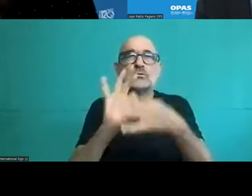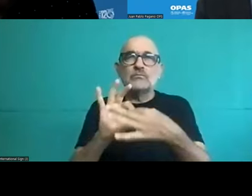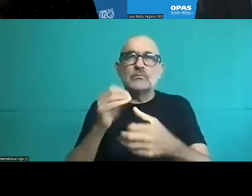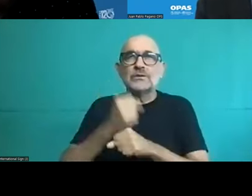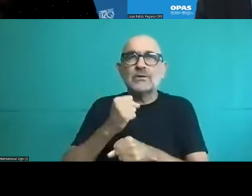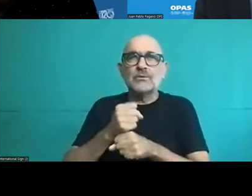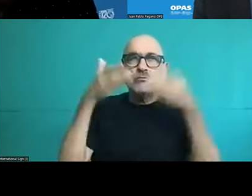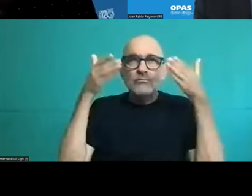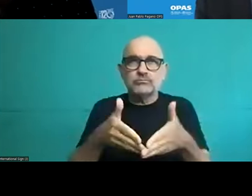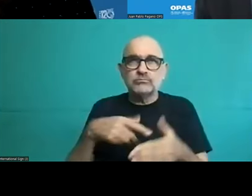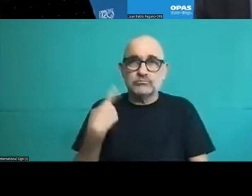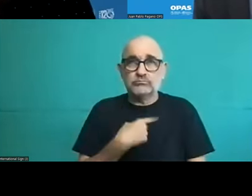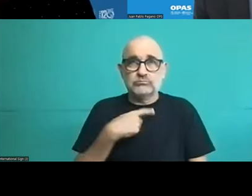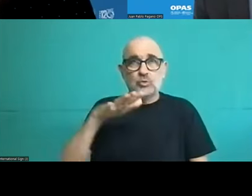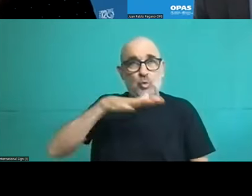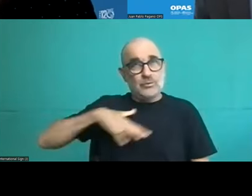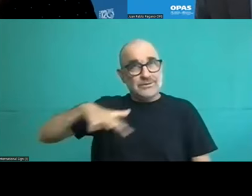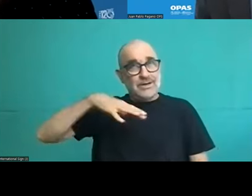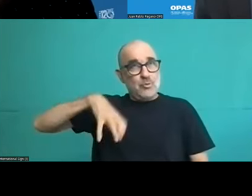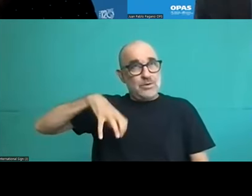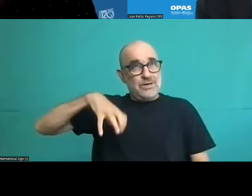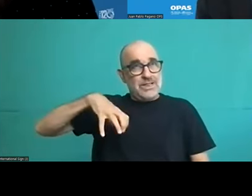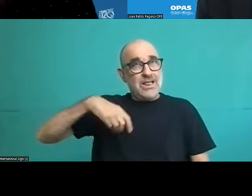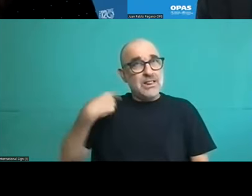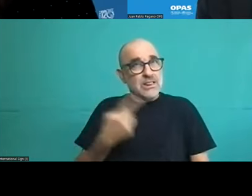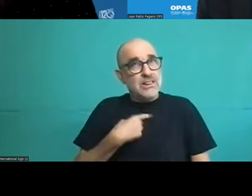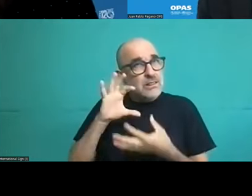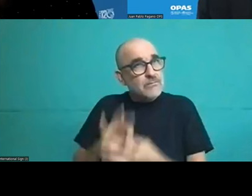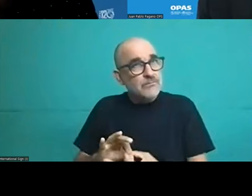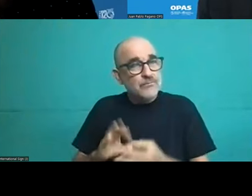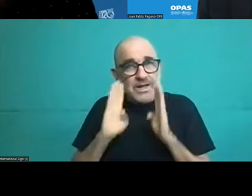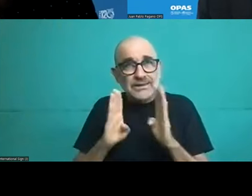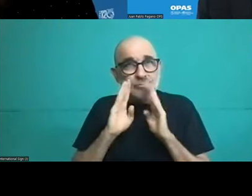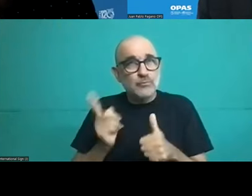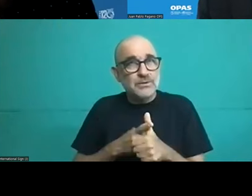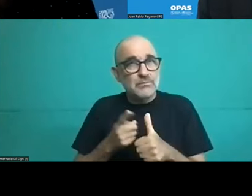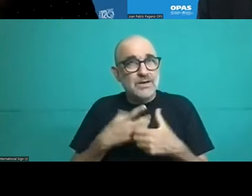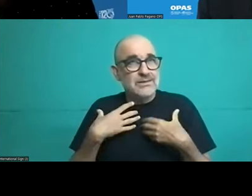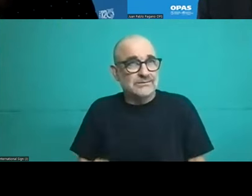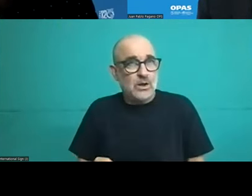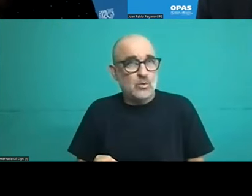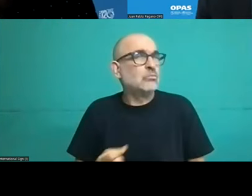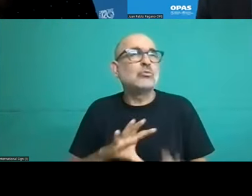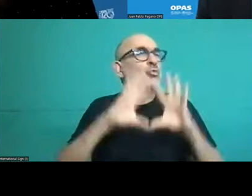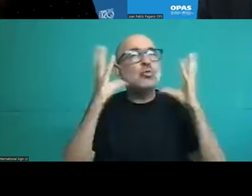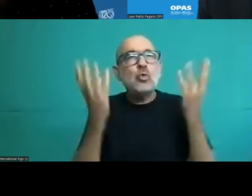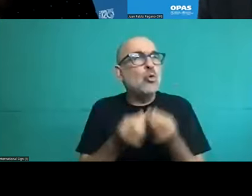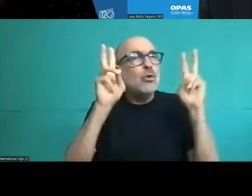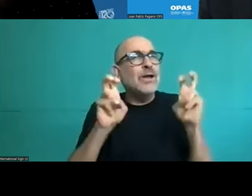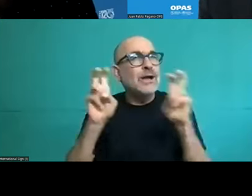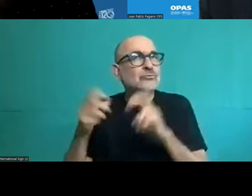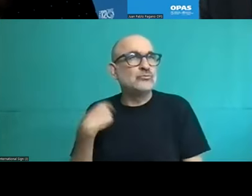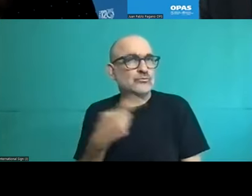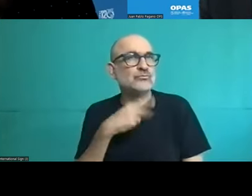health services unit at Bajo, we see that the role of